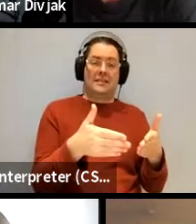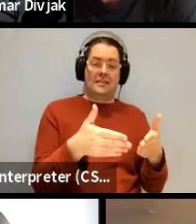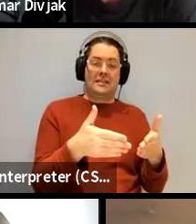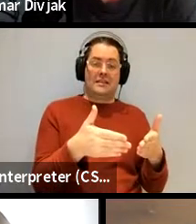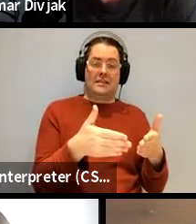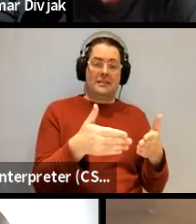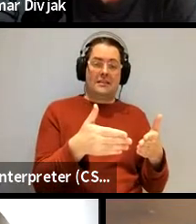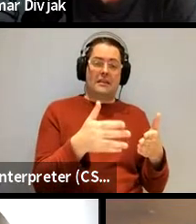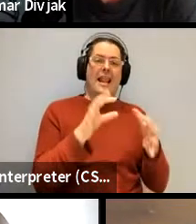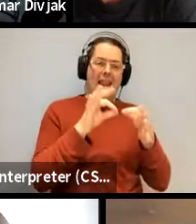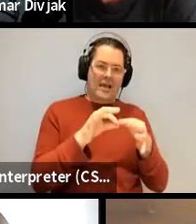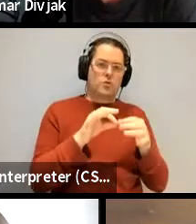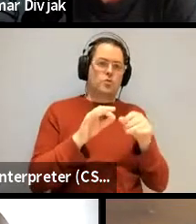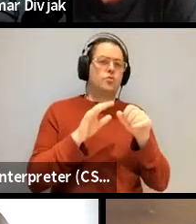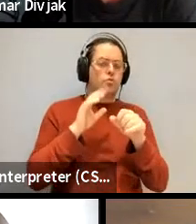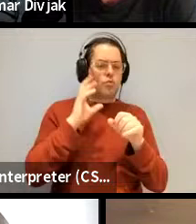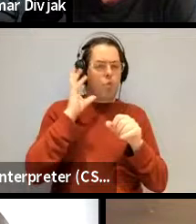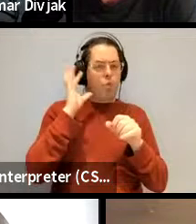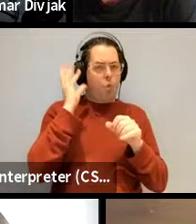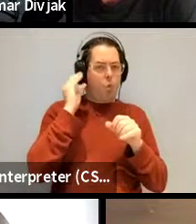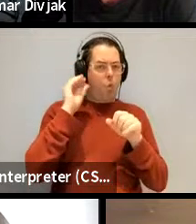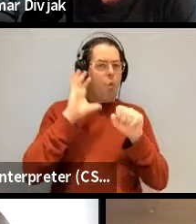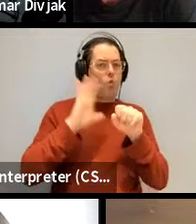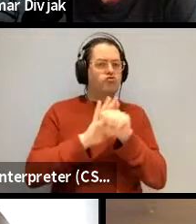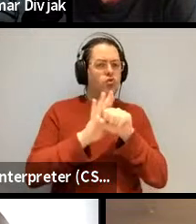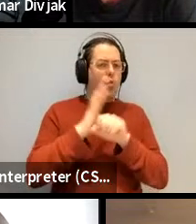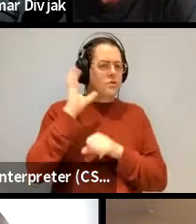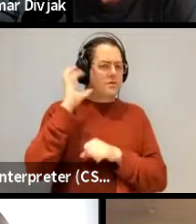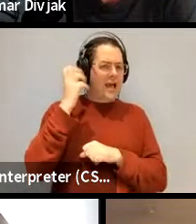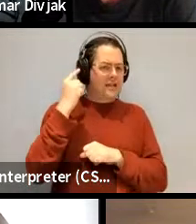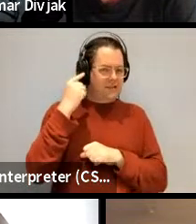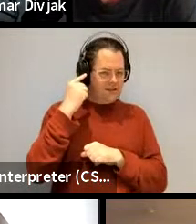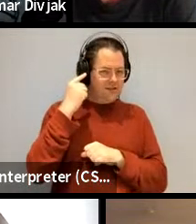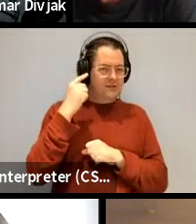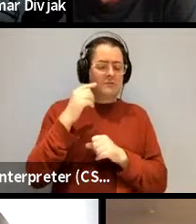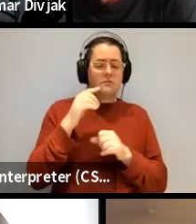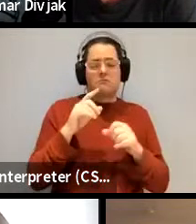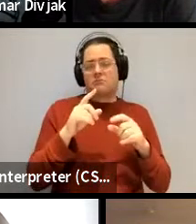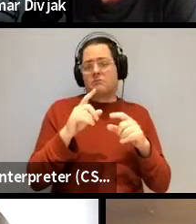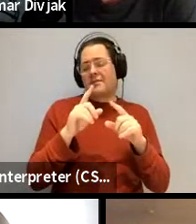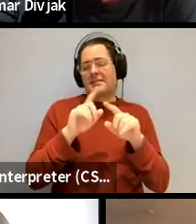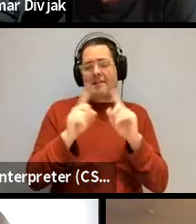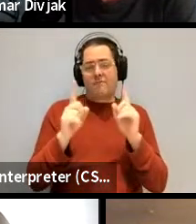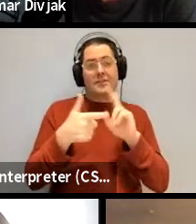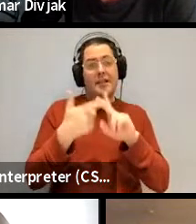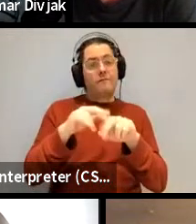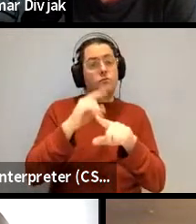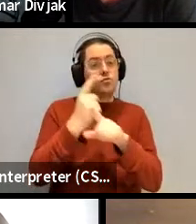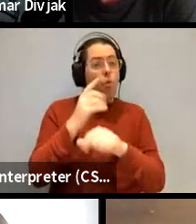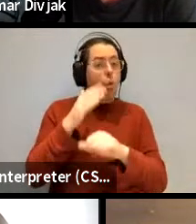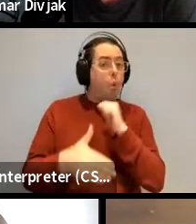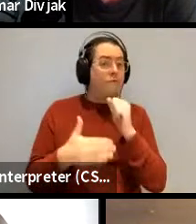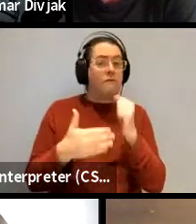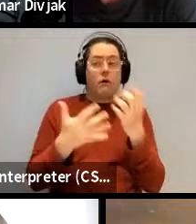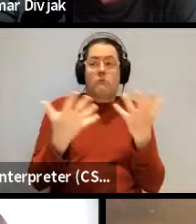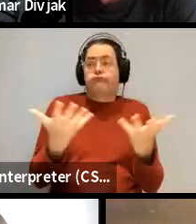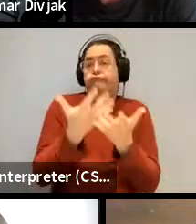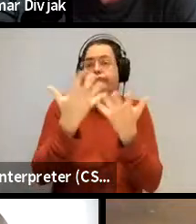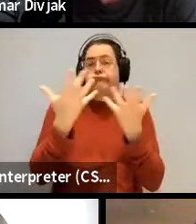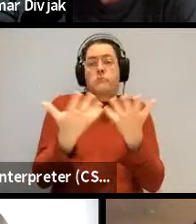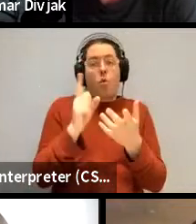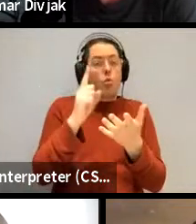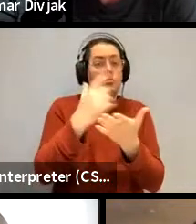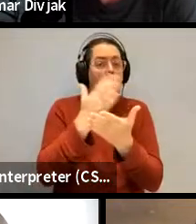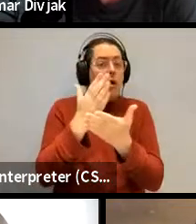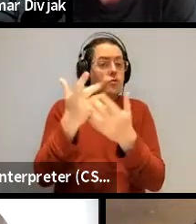auditory cortex not not in there but in high level languages you'll get i mean it's an interesting question when you're talking about what what aspects of